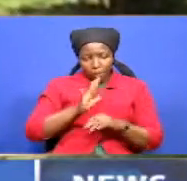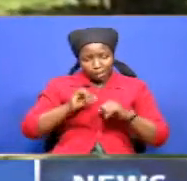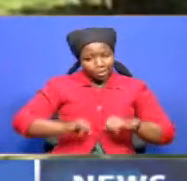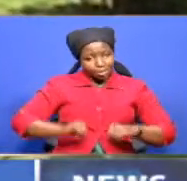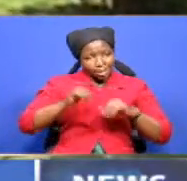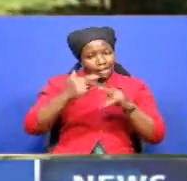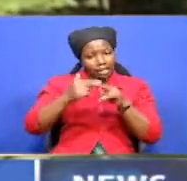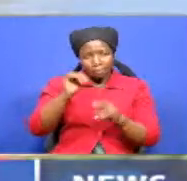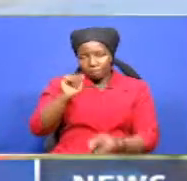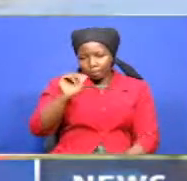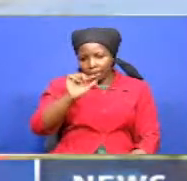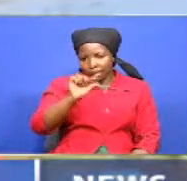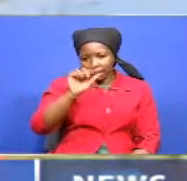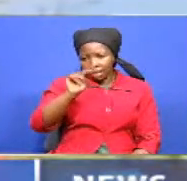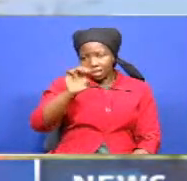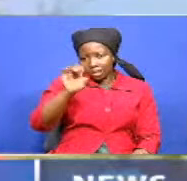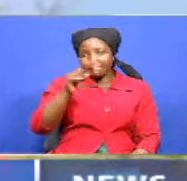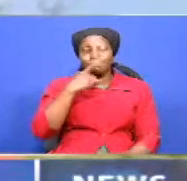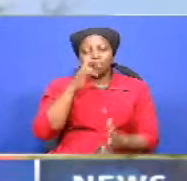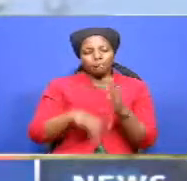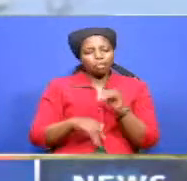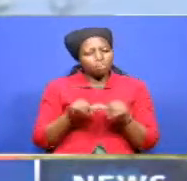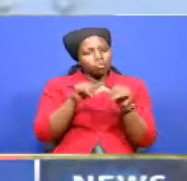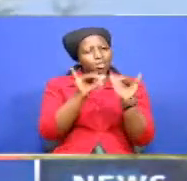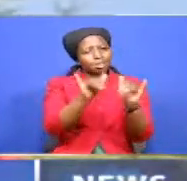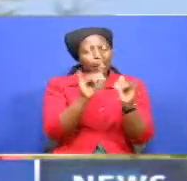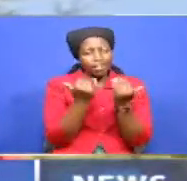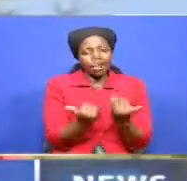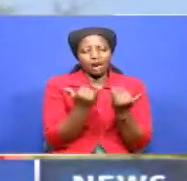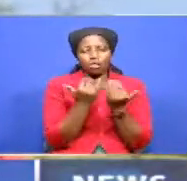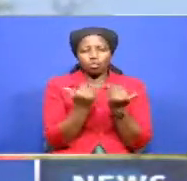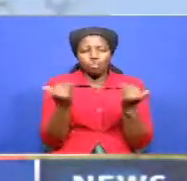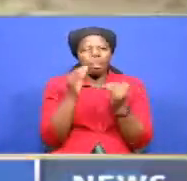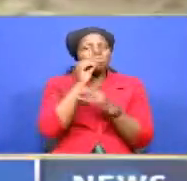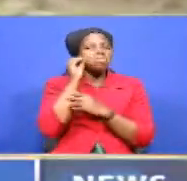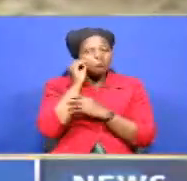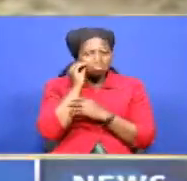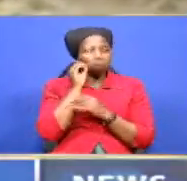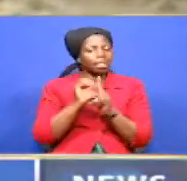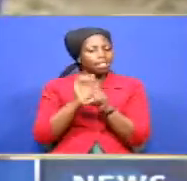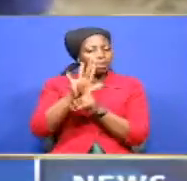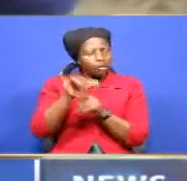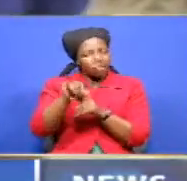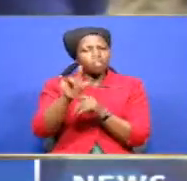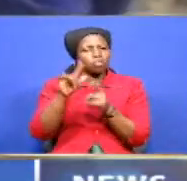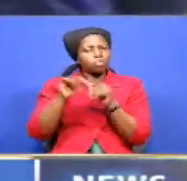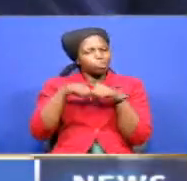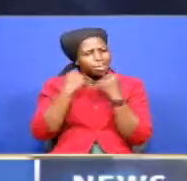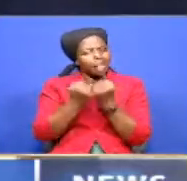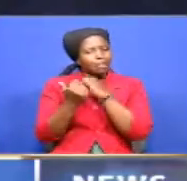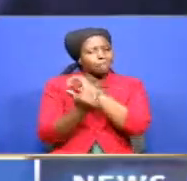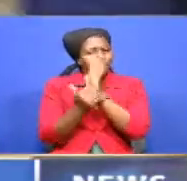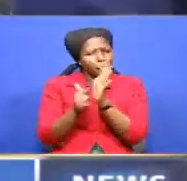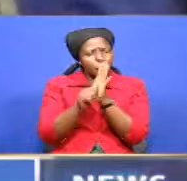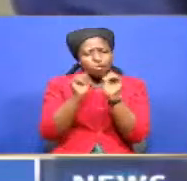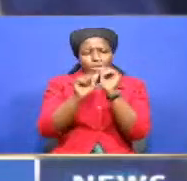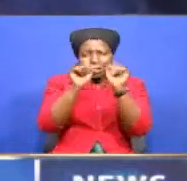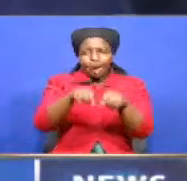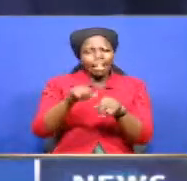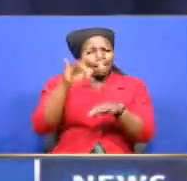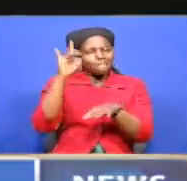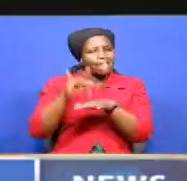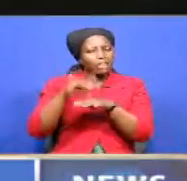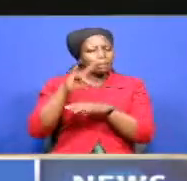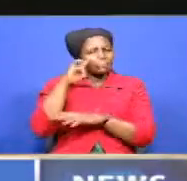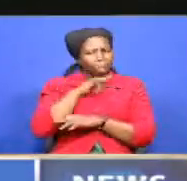Pareo says the continued stay of young children at home has exposed them to societal ills that could implications